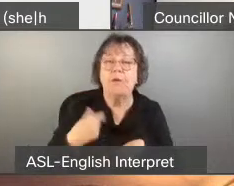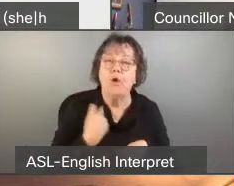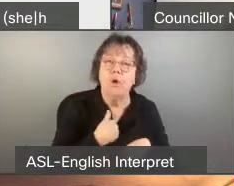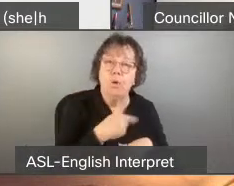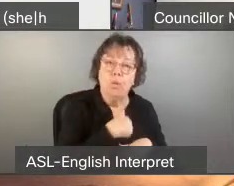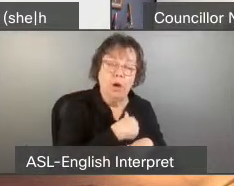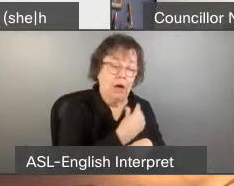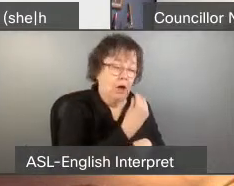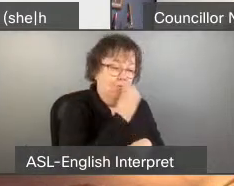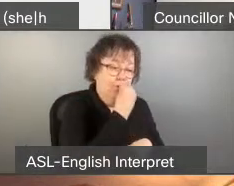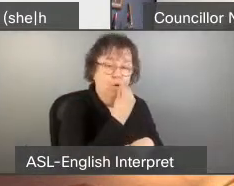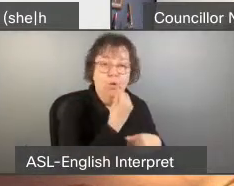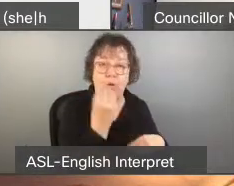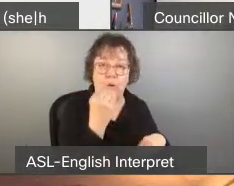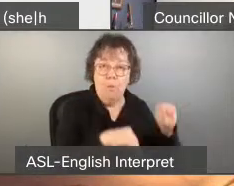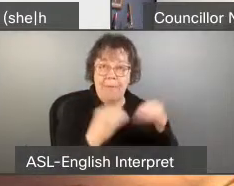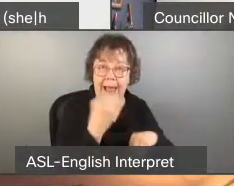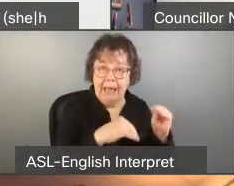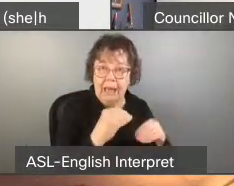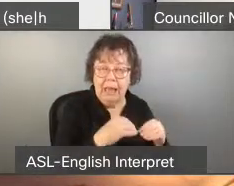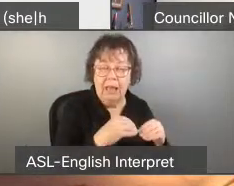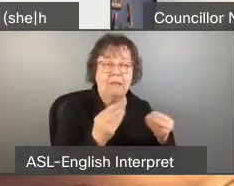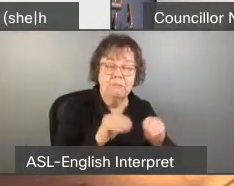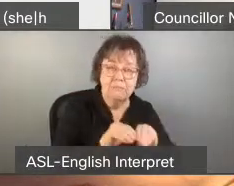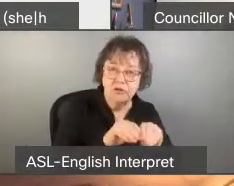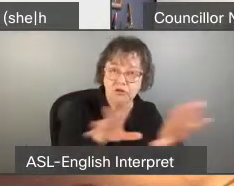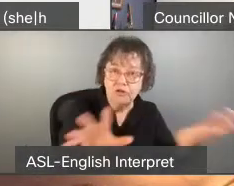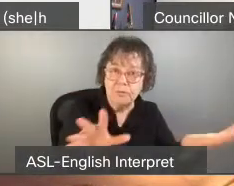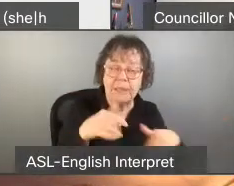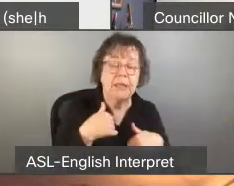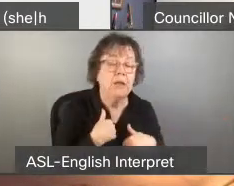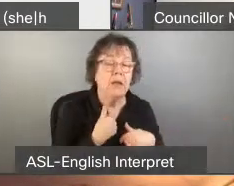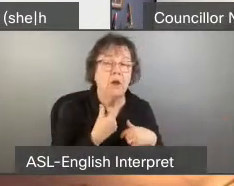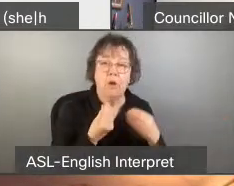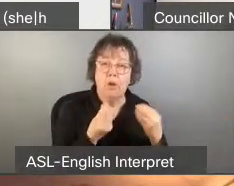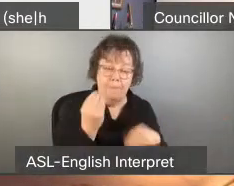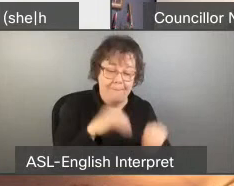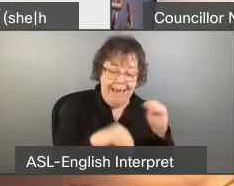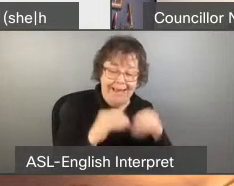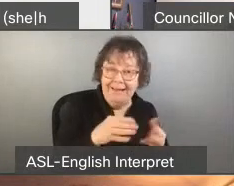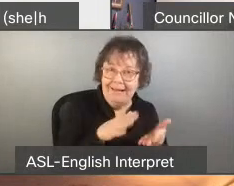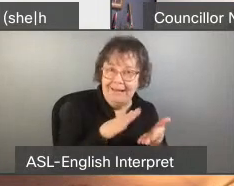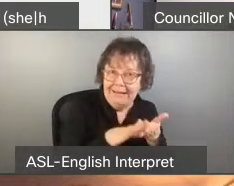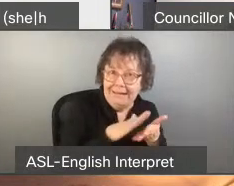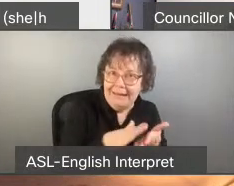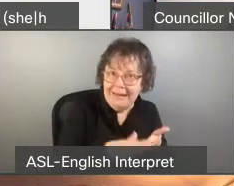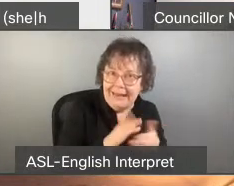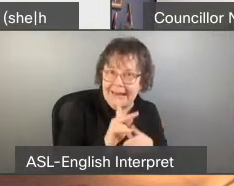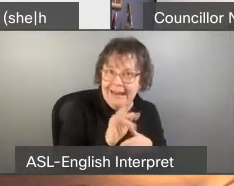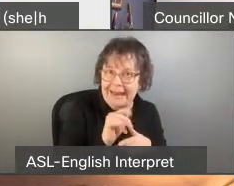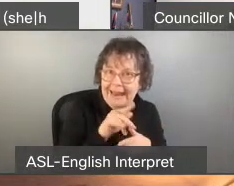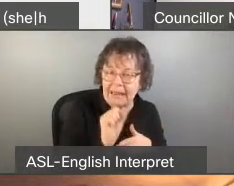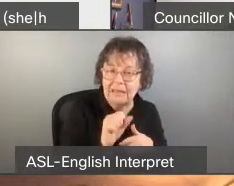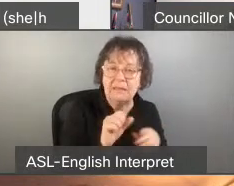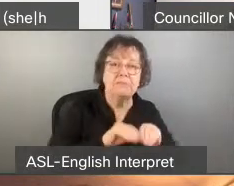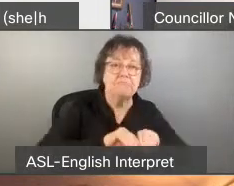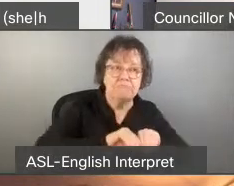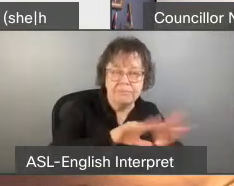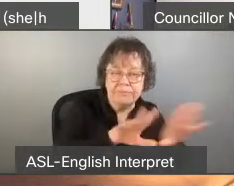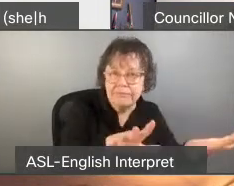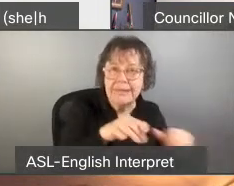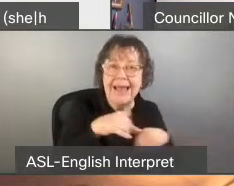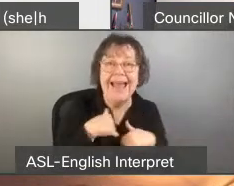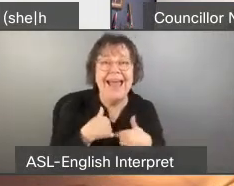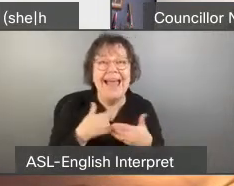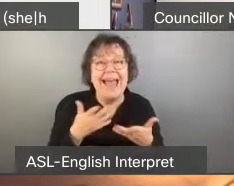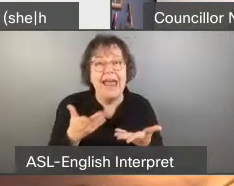food, which goes into the food system. We pack hygiene kits. All this space is great for us to be able to operate. And the fact that we